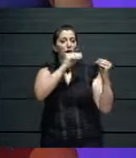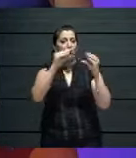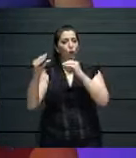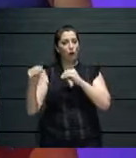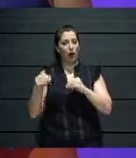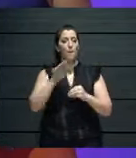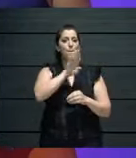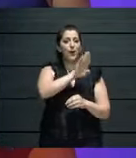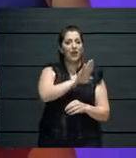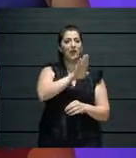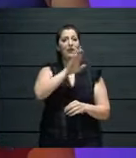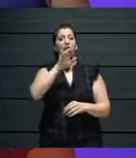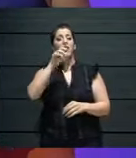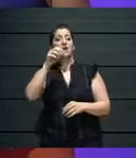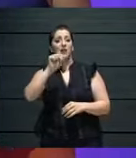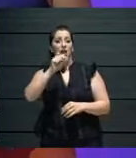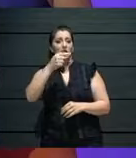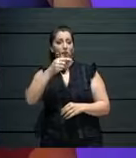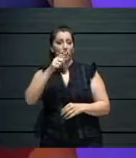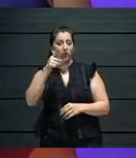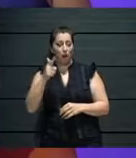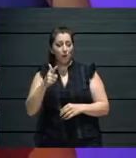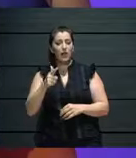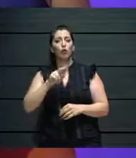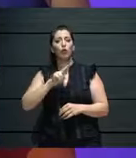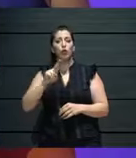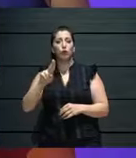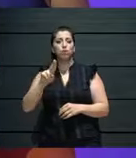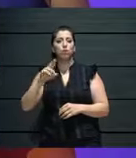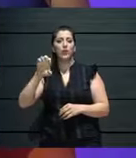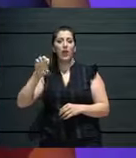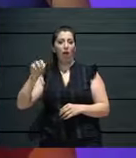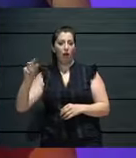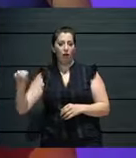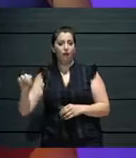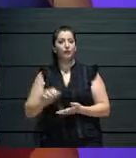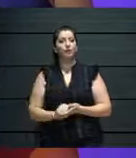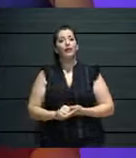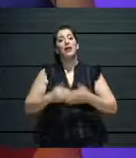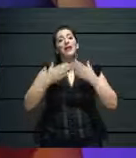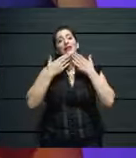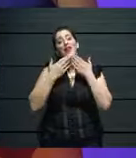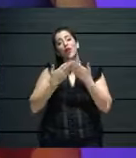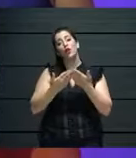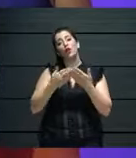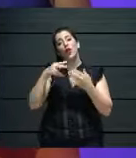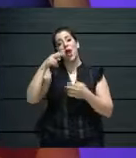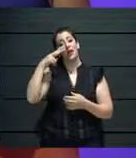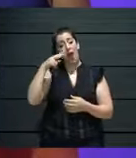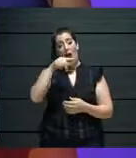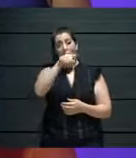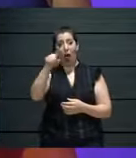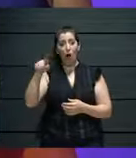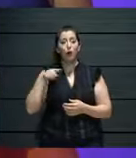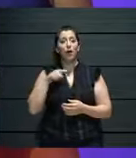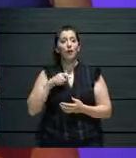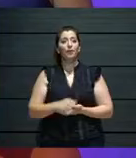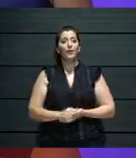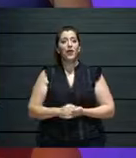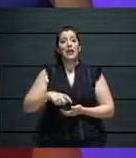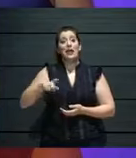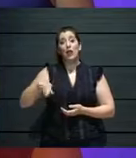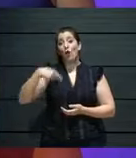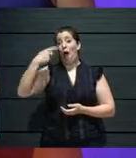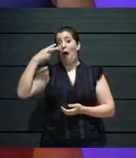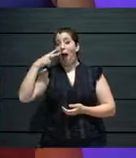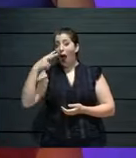Malta. I would like to thank you for joining us and for following this session, as well as the previous four sessions. We'll see you back with